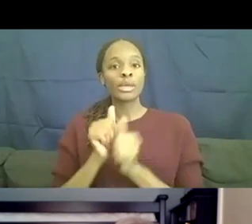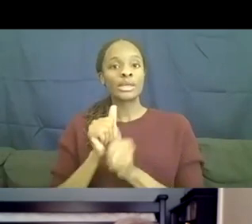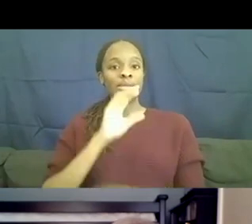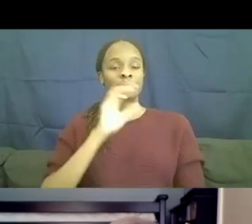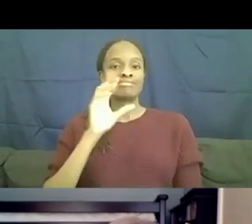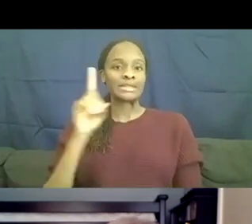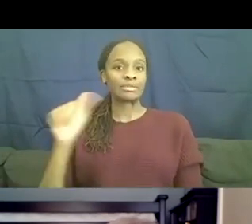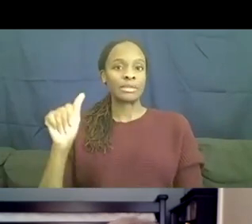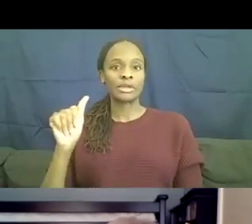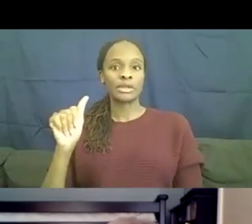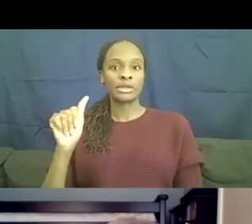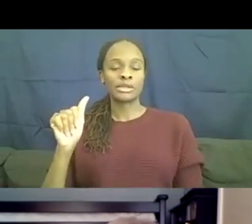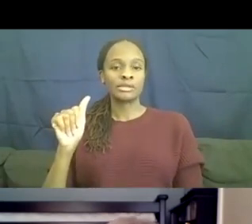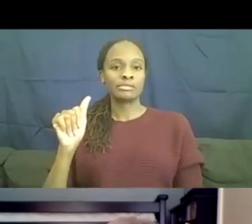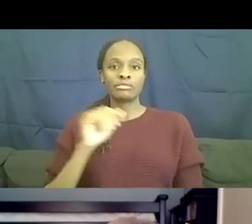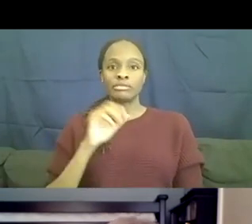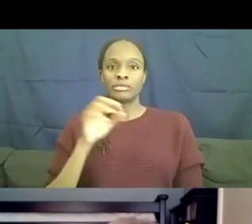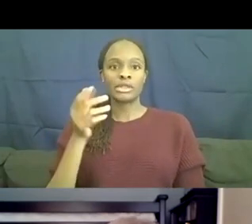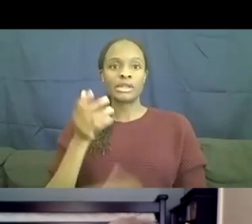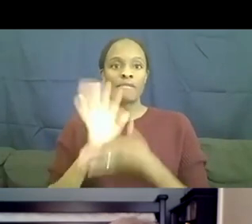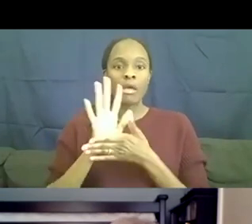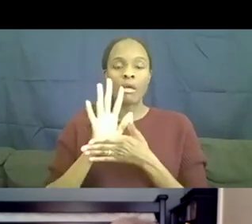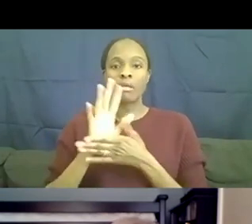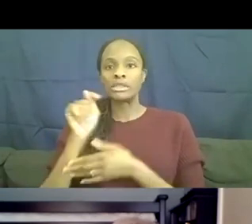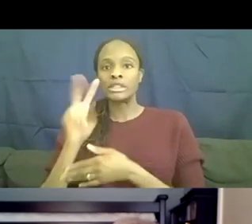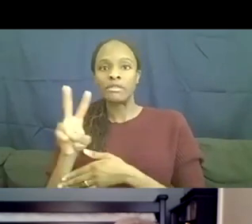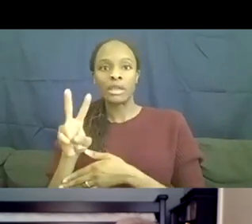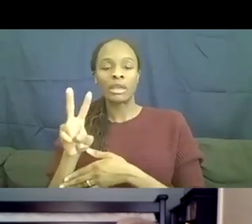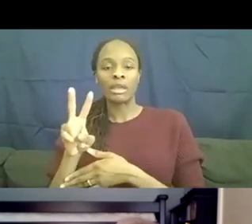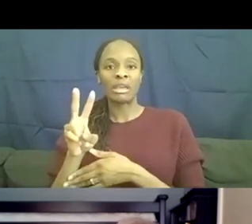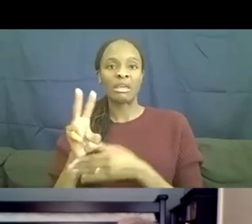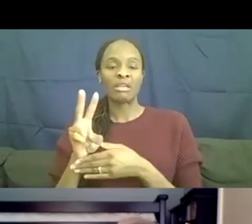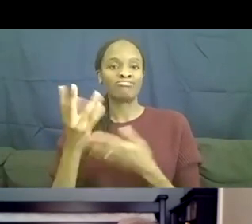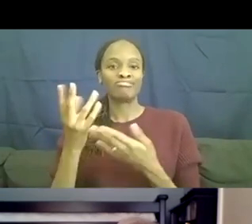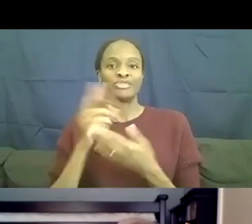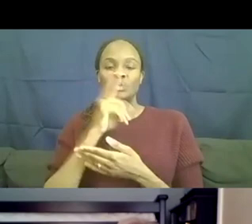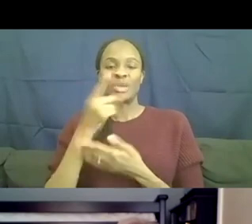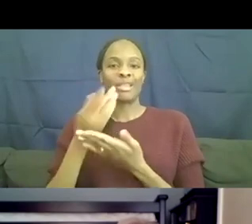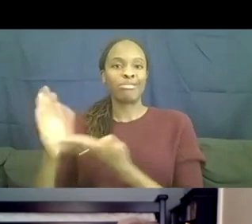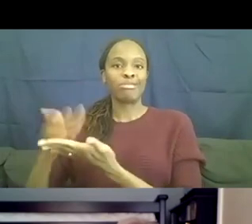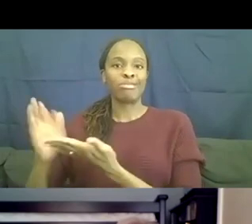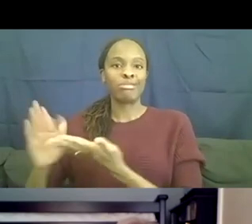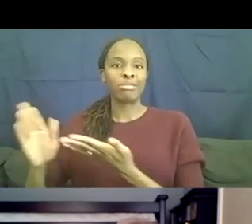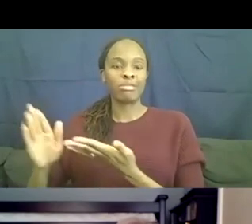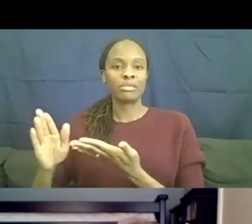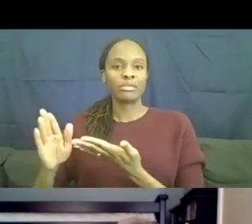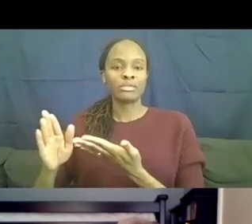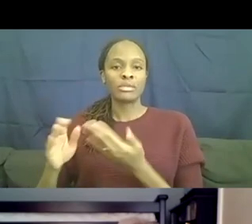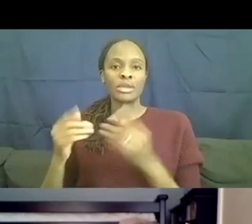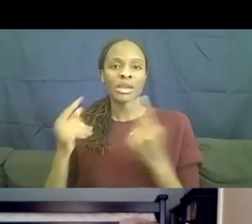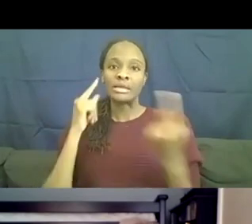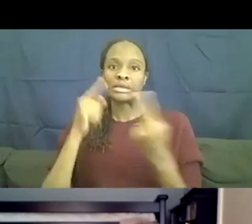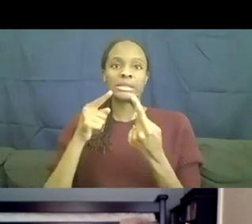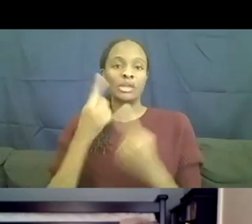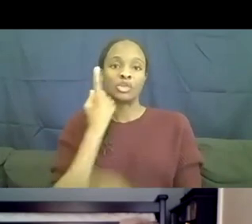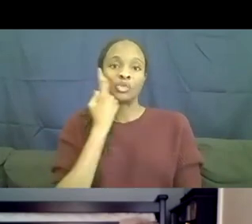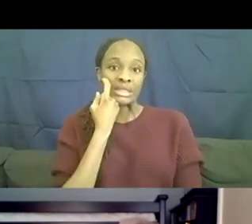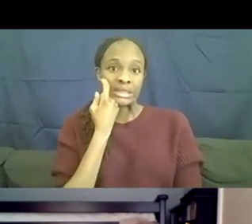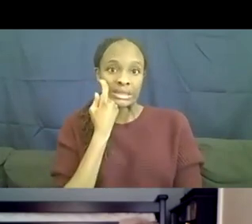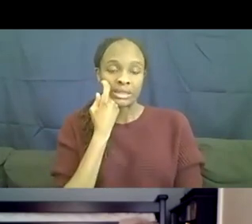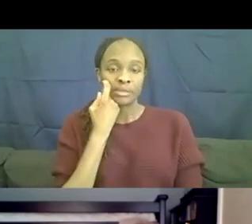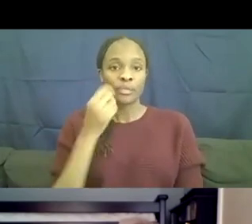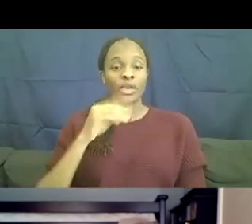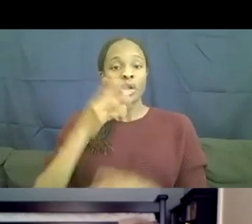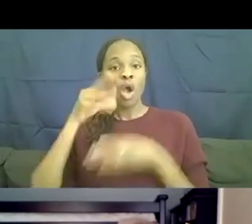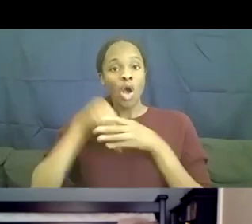uh, erased by films and television up until much more recently. And, um, you know, autism, uh,